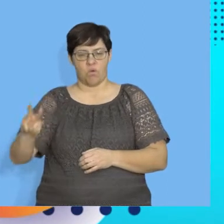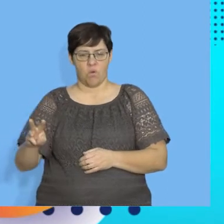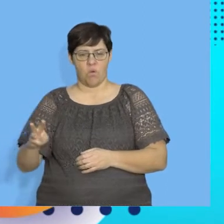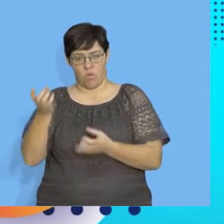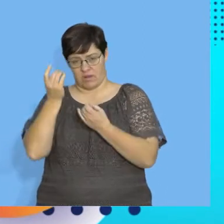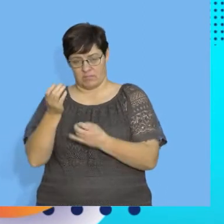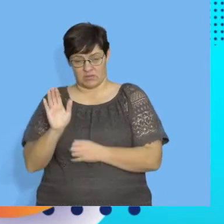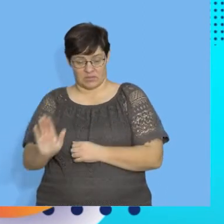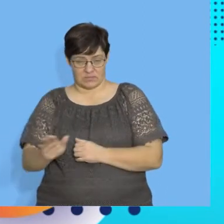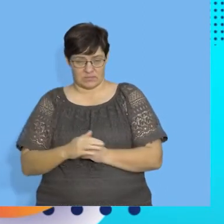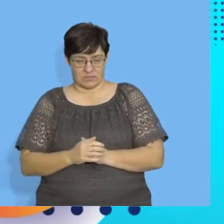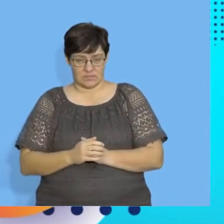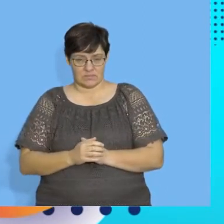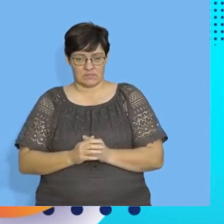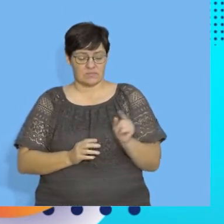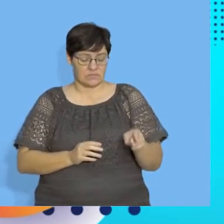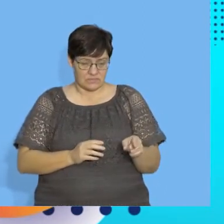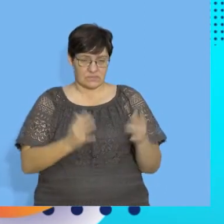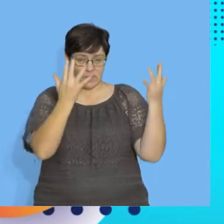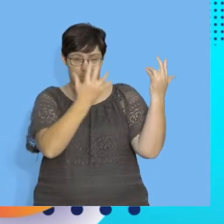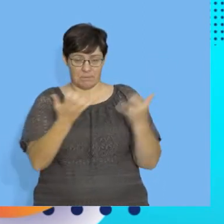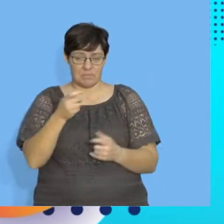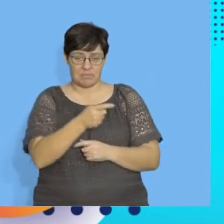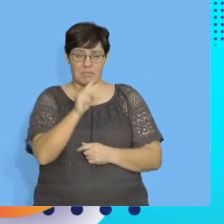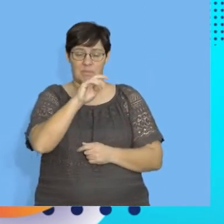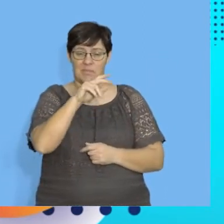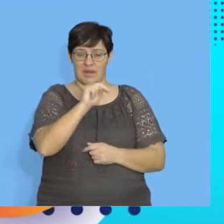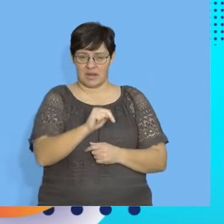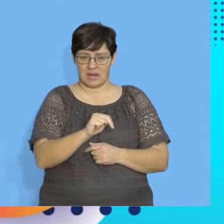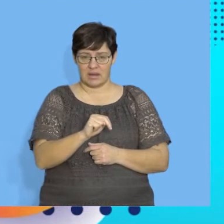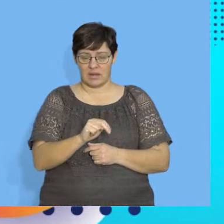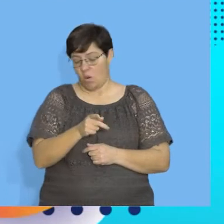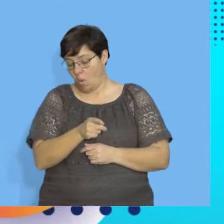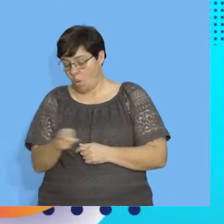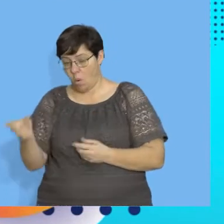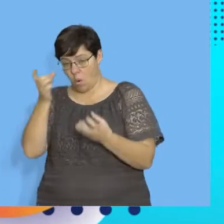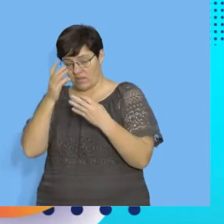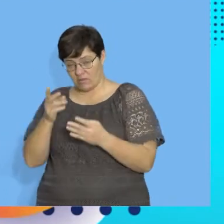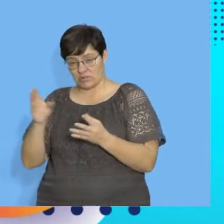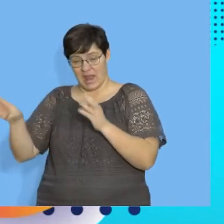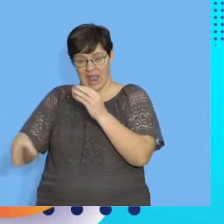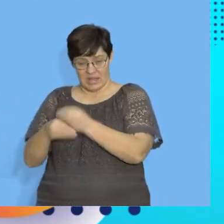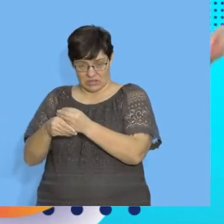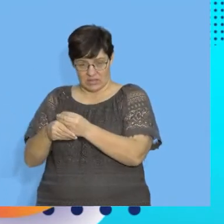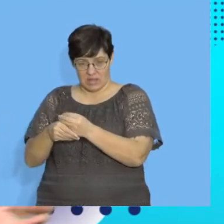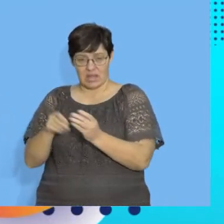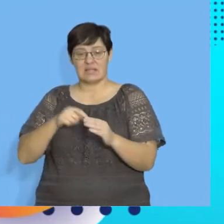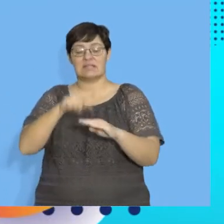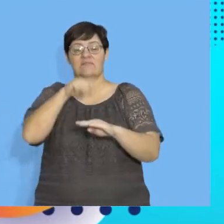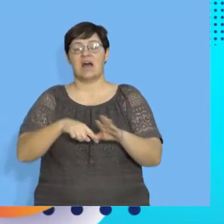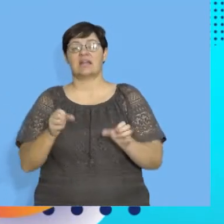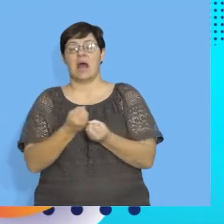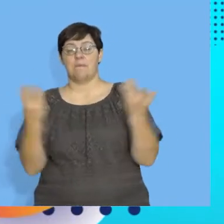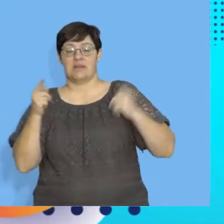data. Okay. To calculate the mean for raw data, I just add all the data divided by the sample